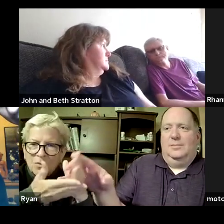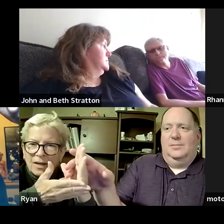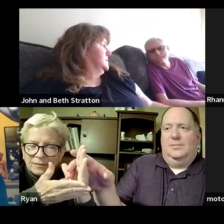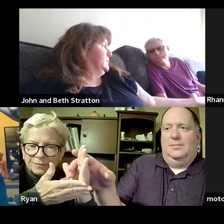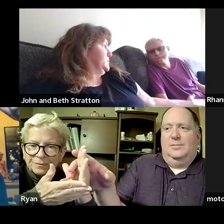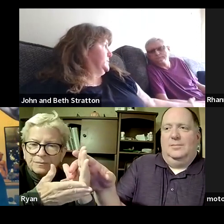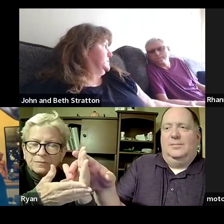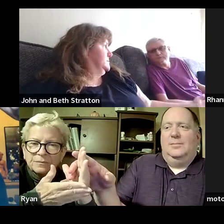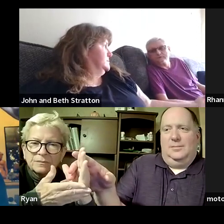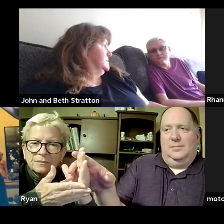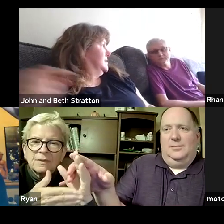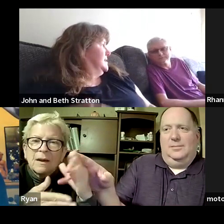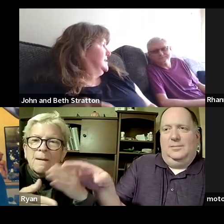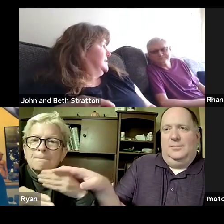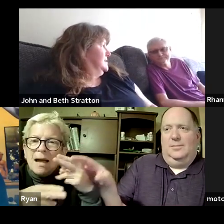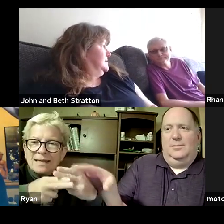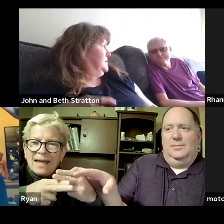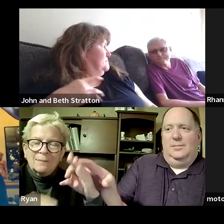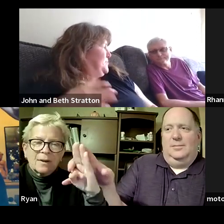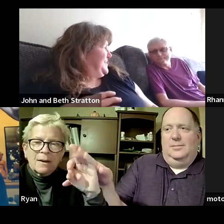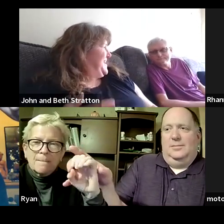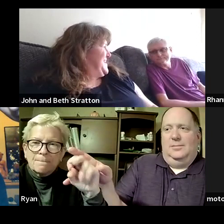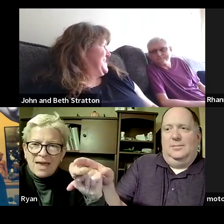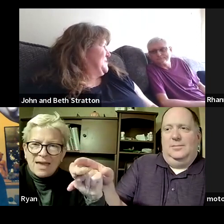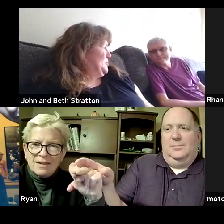okay so my name is ben free